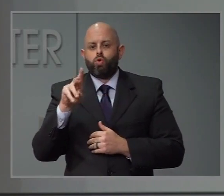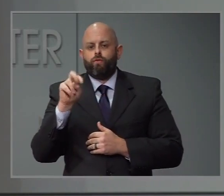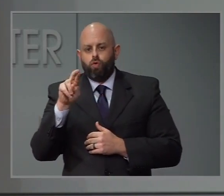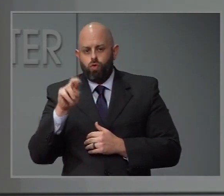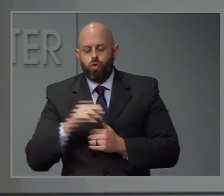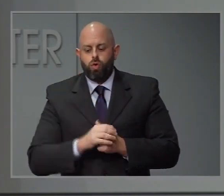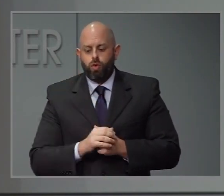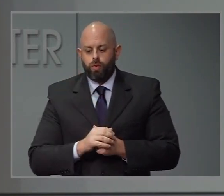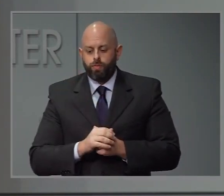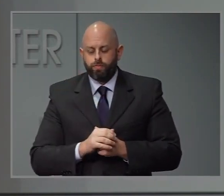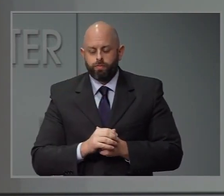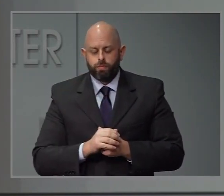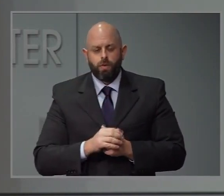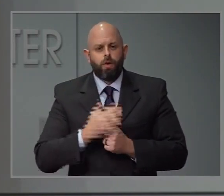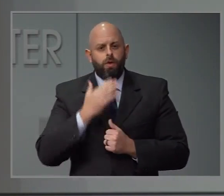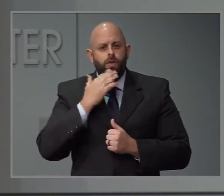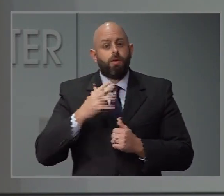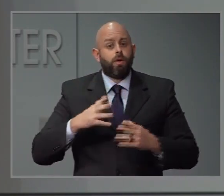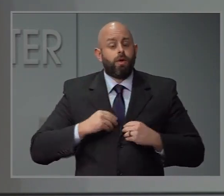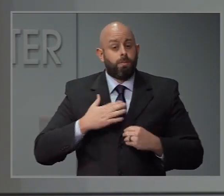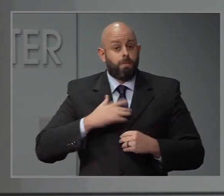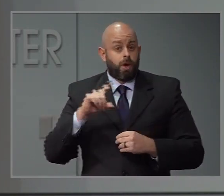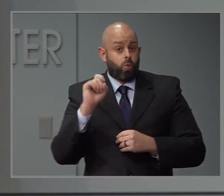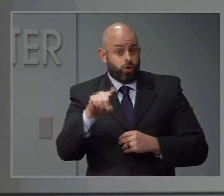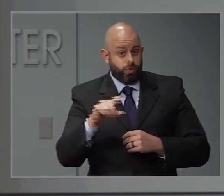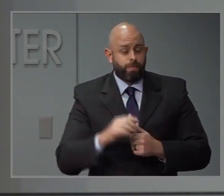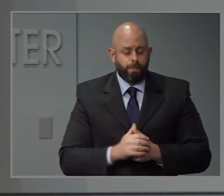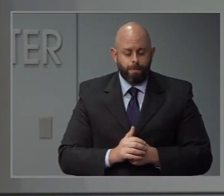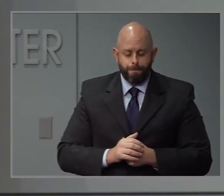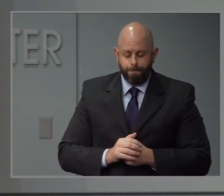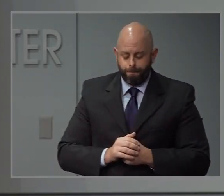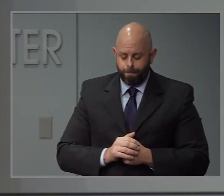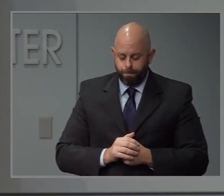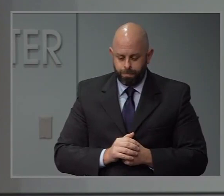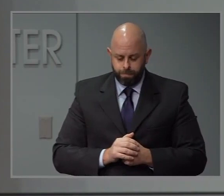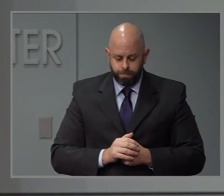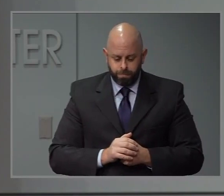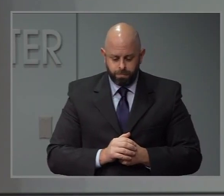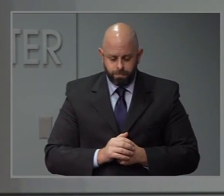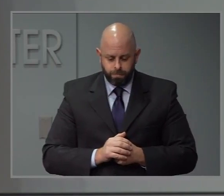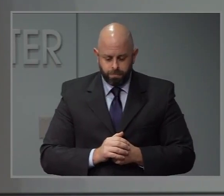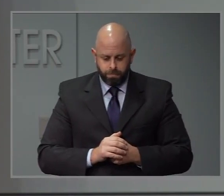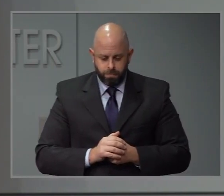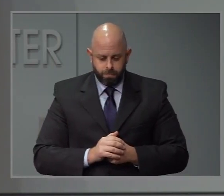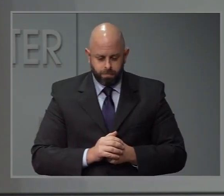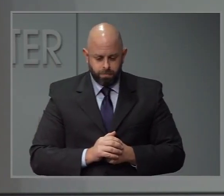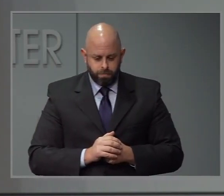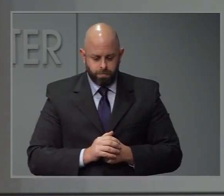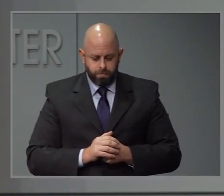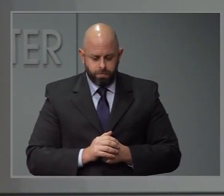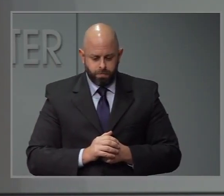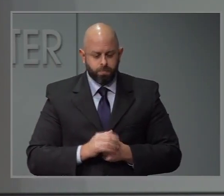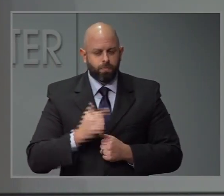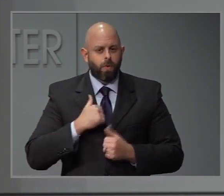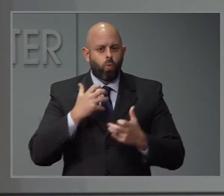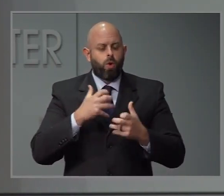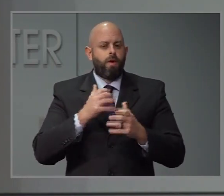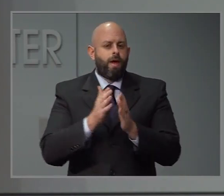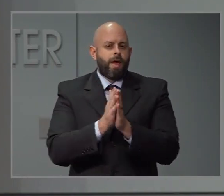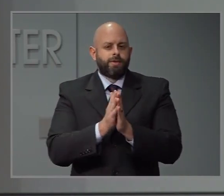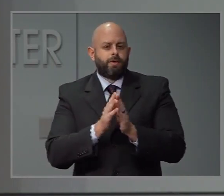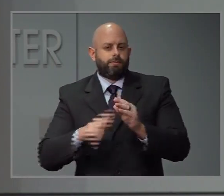Thank you for taking my question. Dan Kane with News and Observer. And I'd like to have an opportunity for a follow up question.